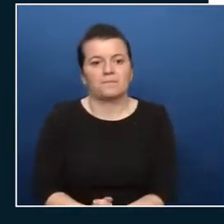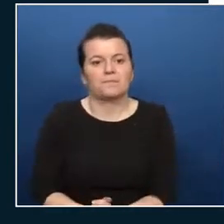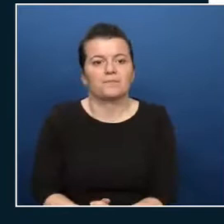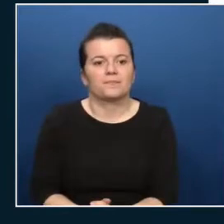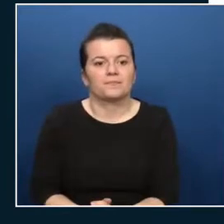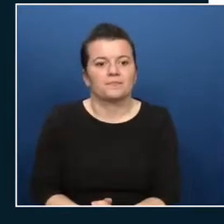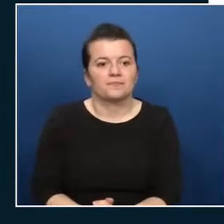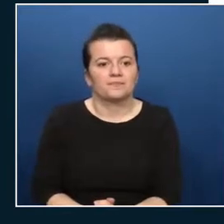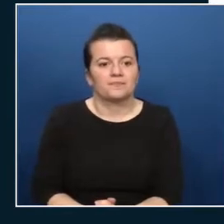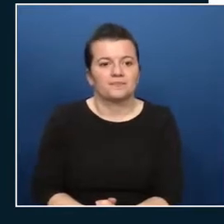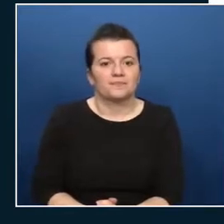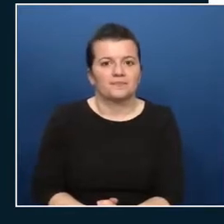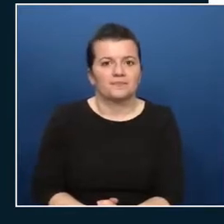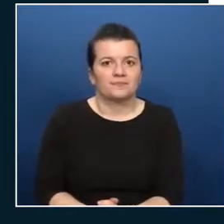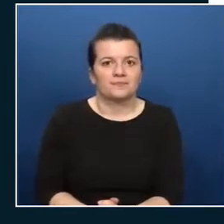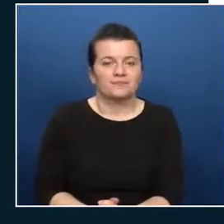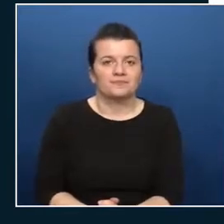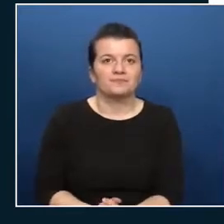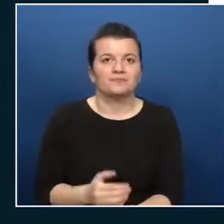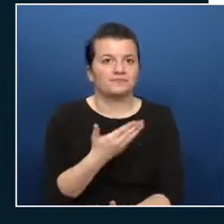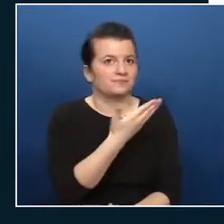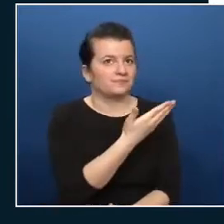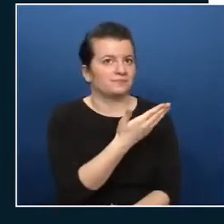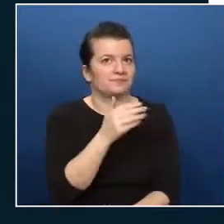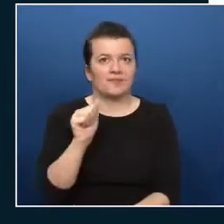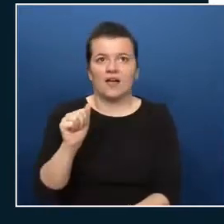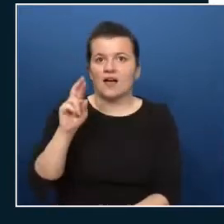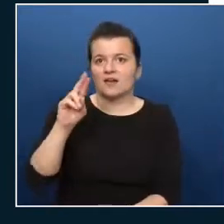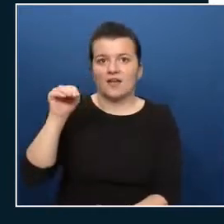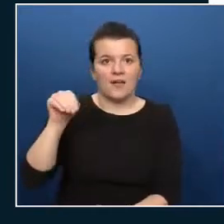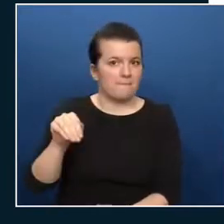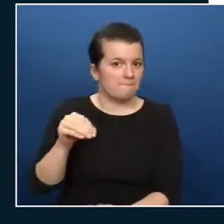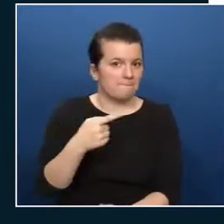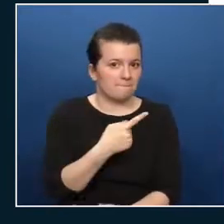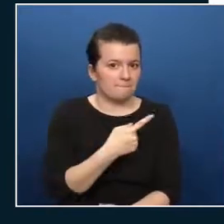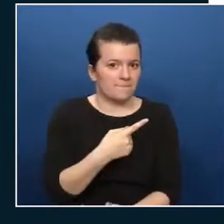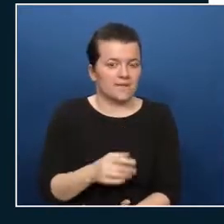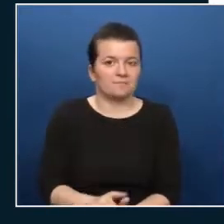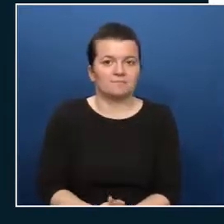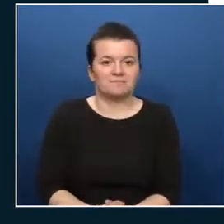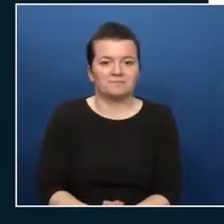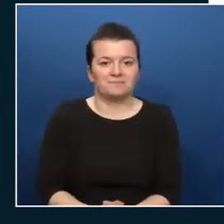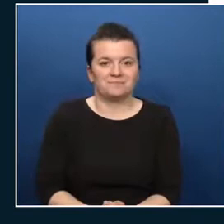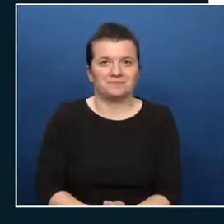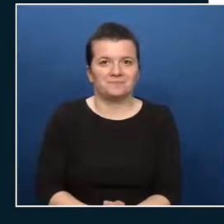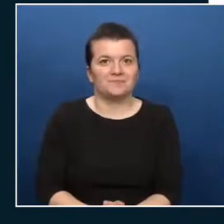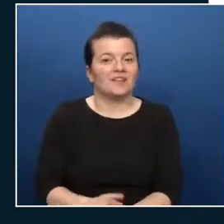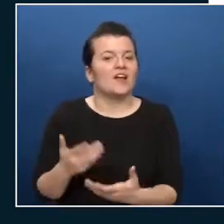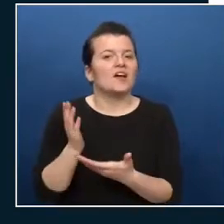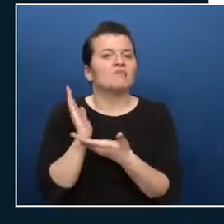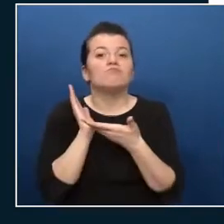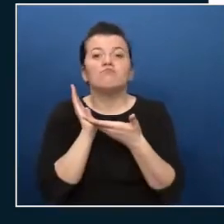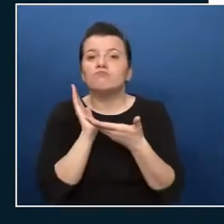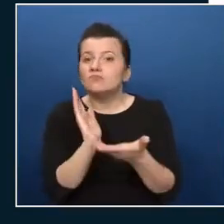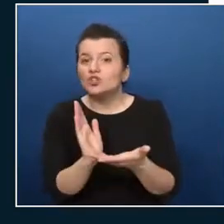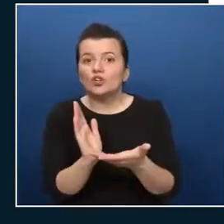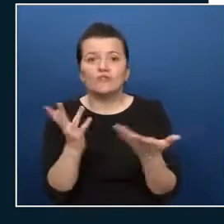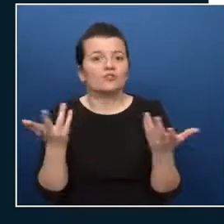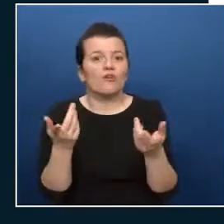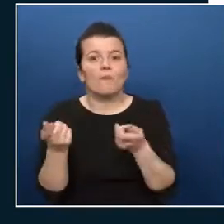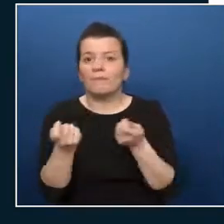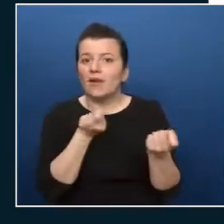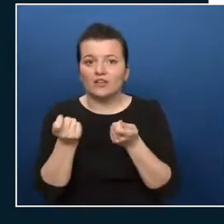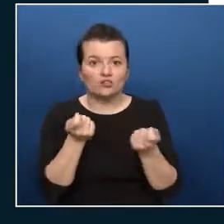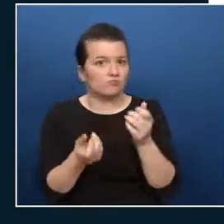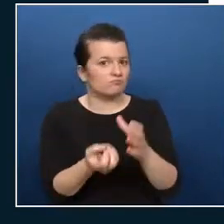so next up Azure Resource Manager so this is the service for managing and deploying resources in your Azure